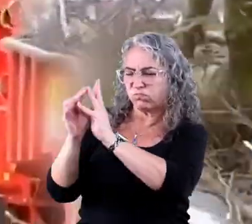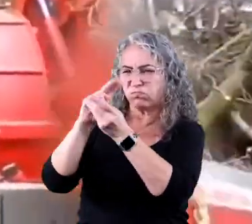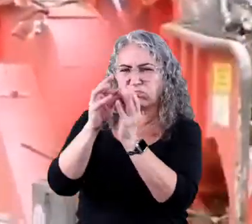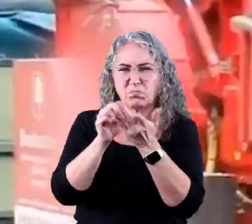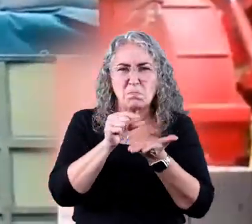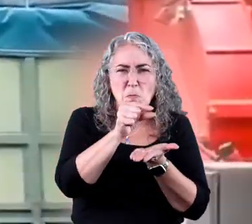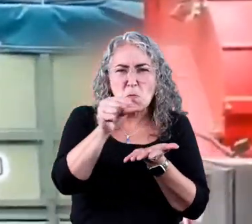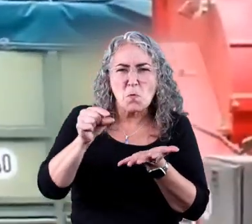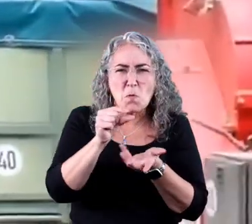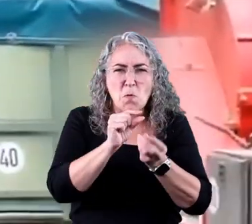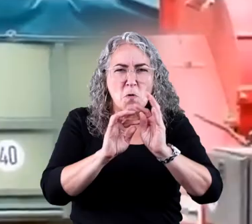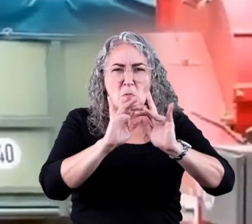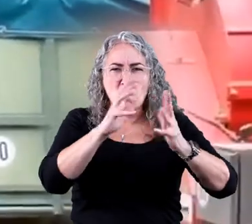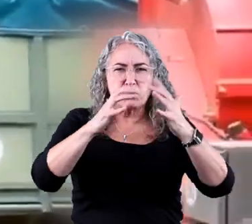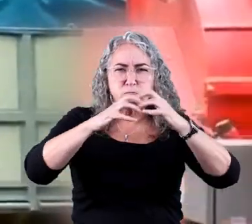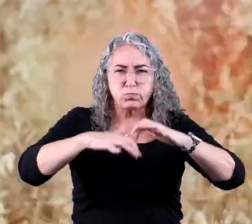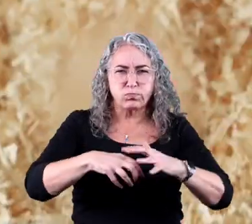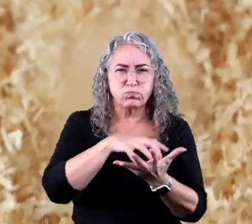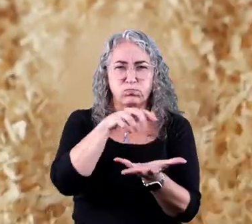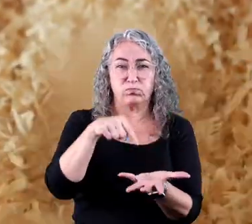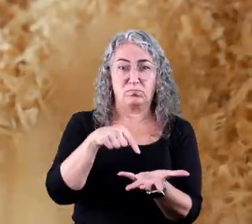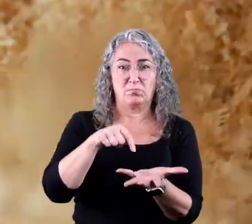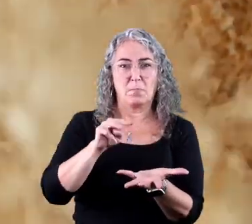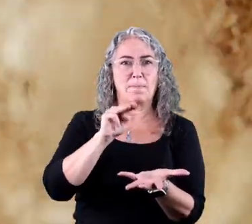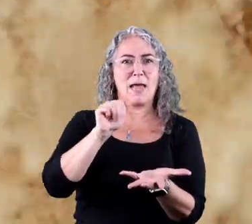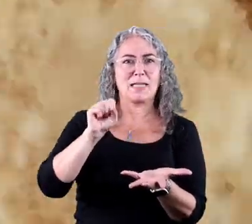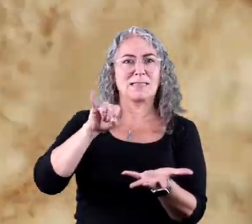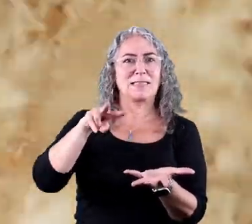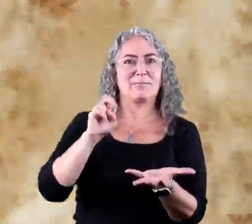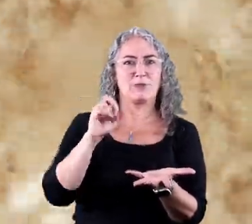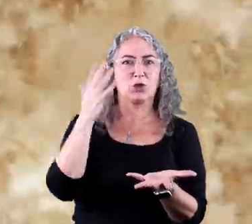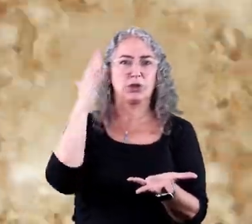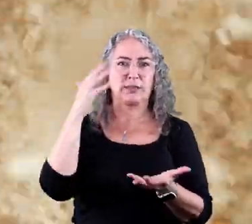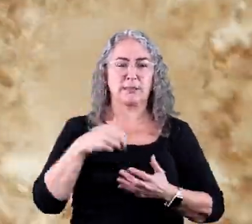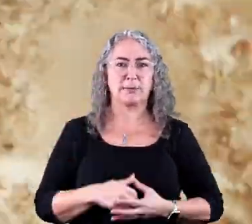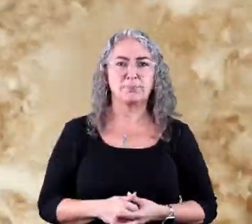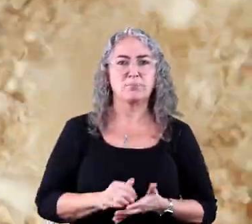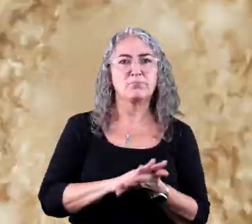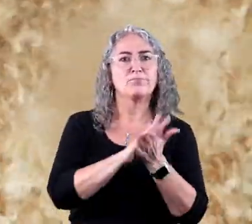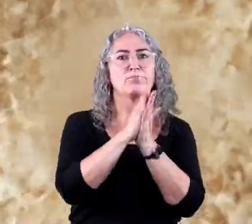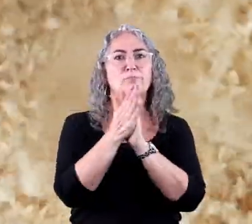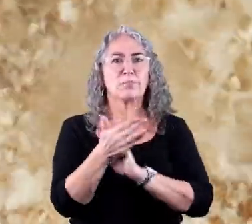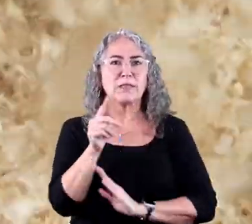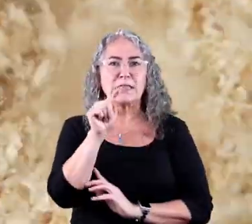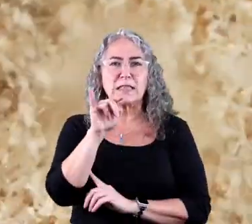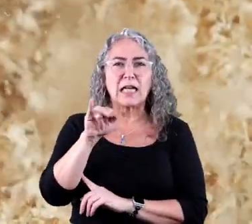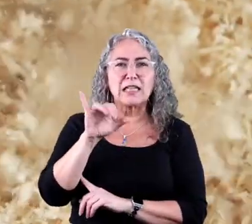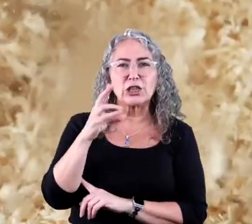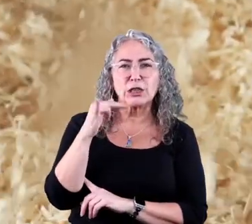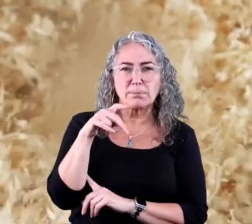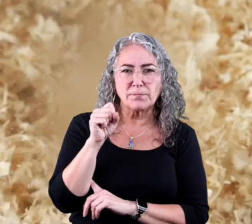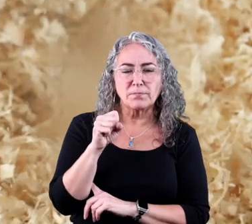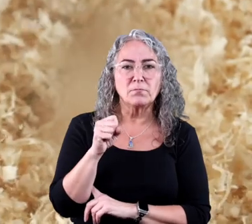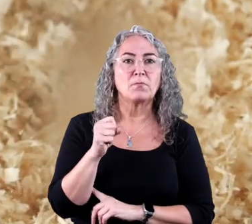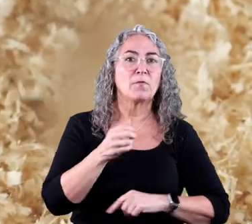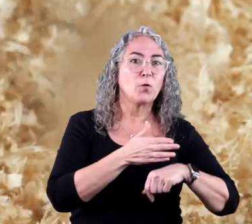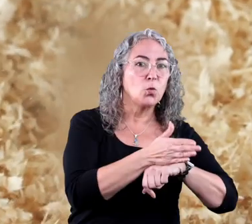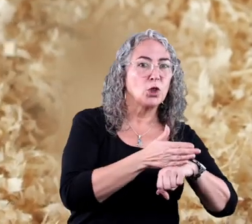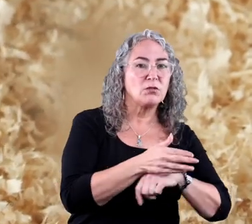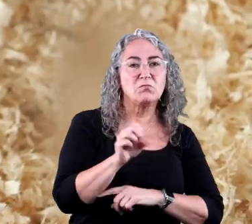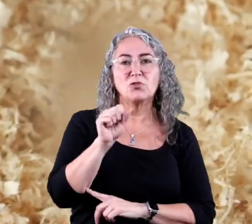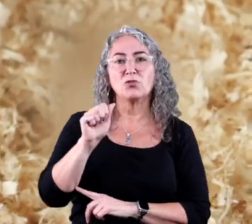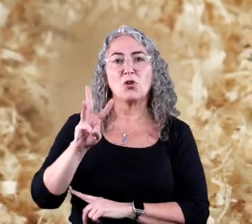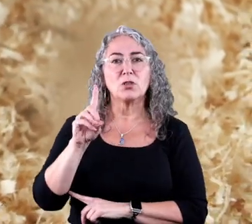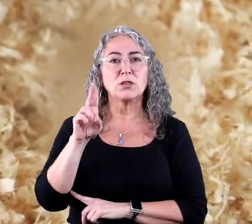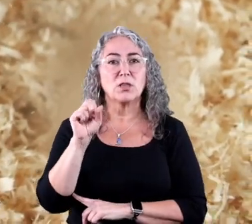is then put into a wood chipper. The wood chipper then takes that massive tree and turns it into tiny chips of wood and